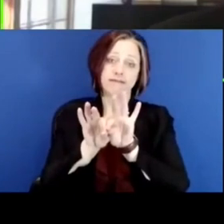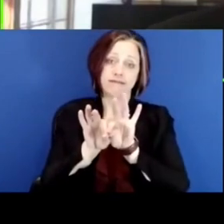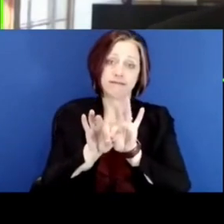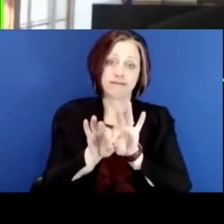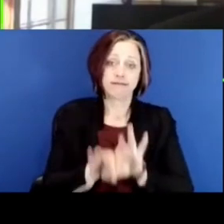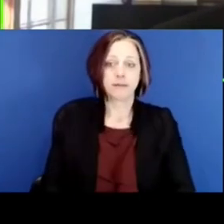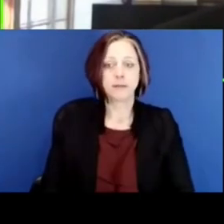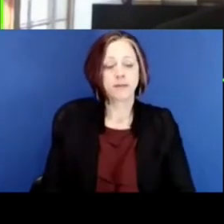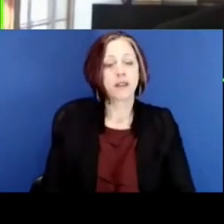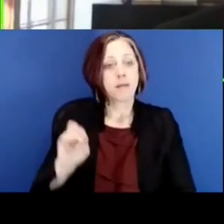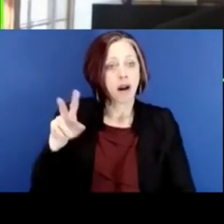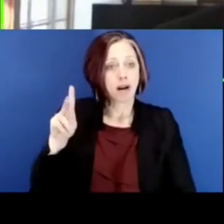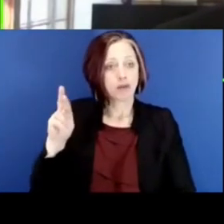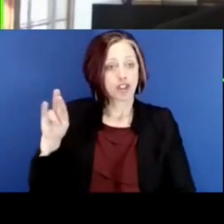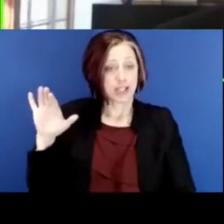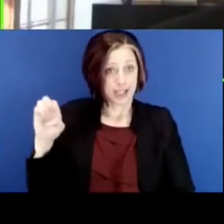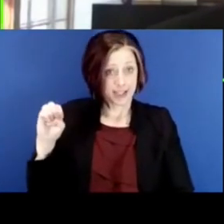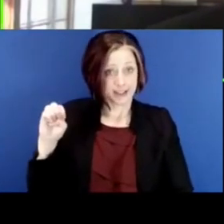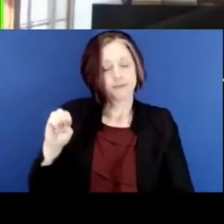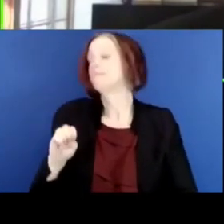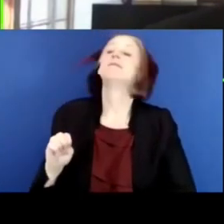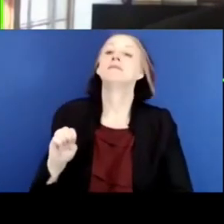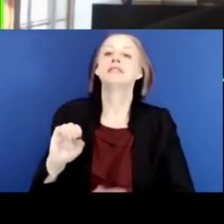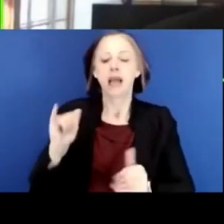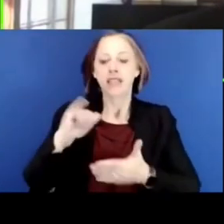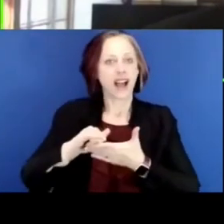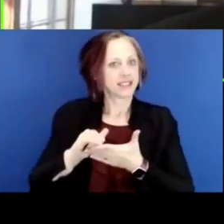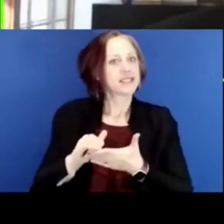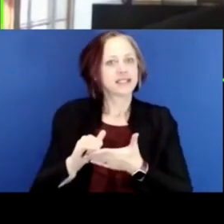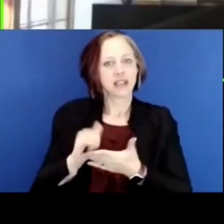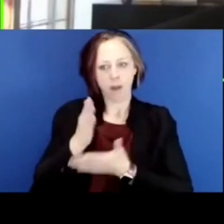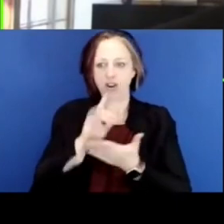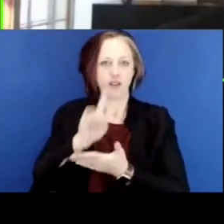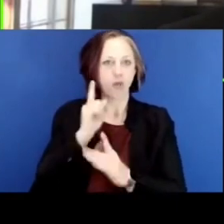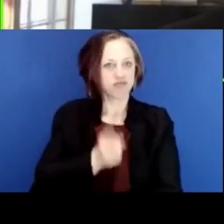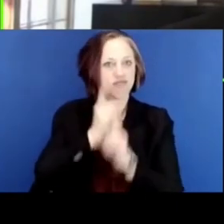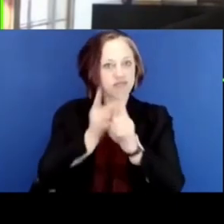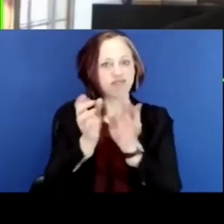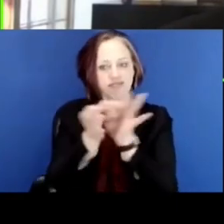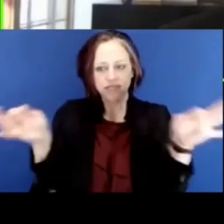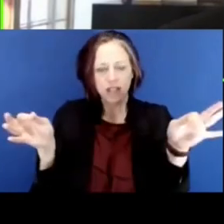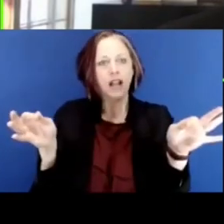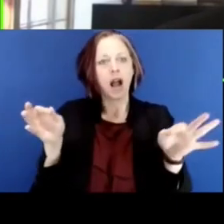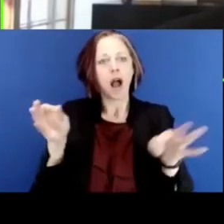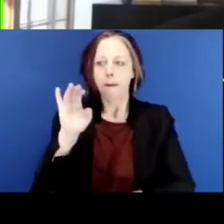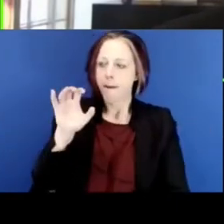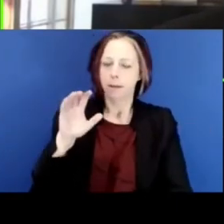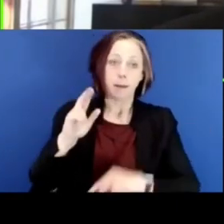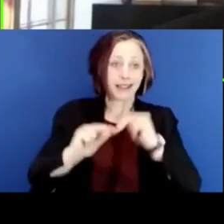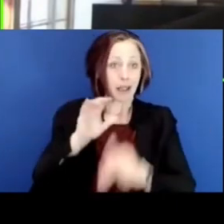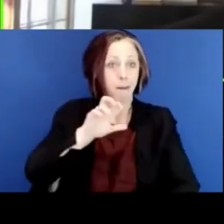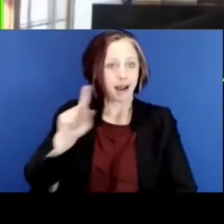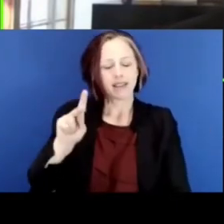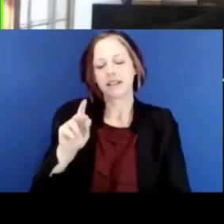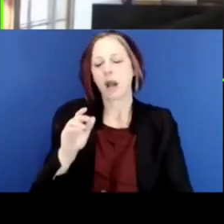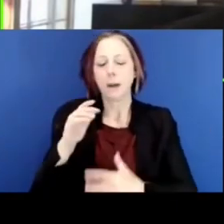that's the element of this slogan, I guess, about building back better. That